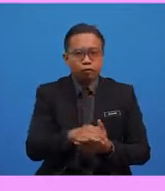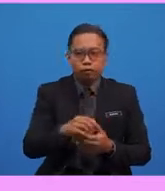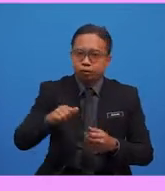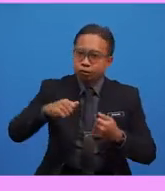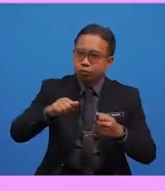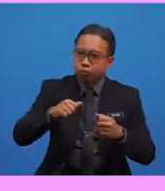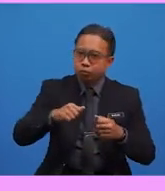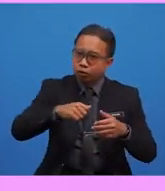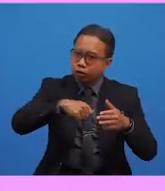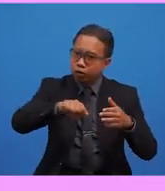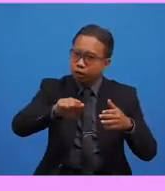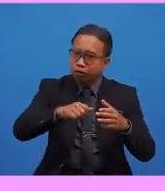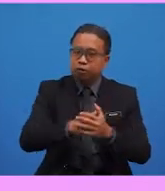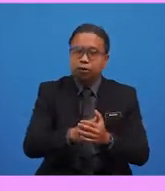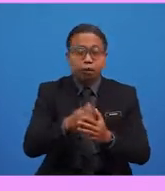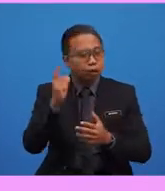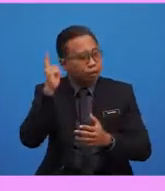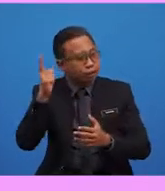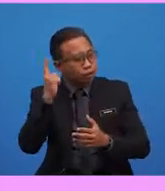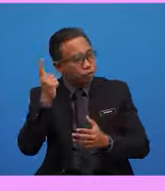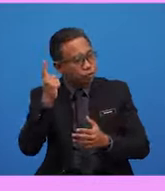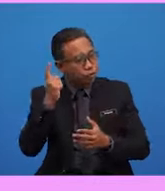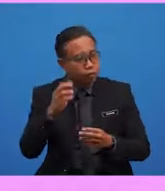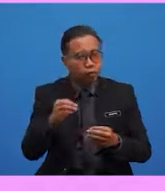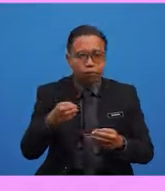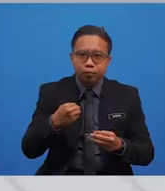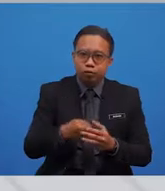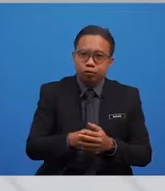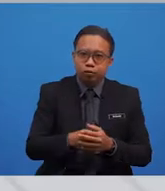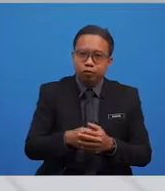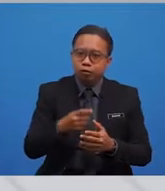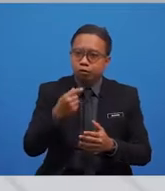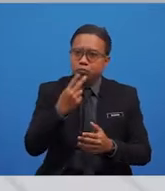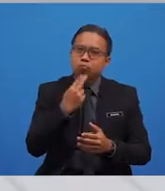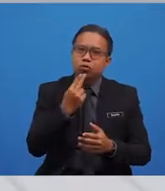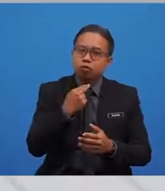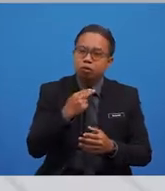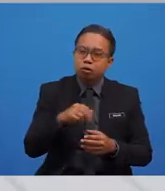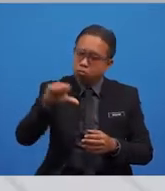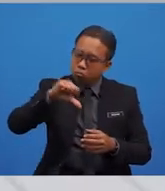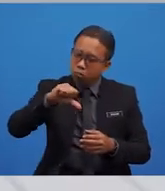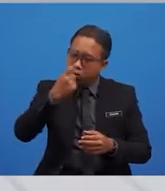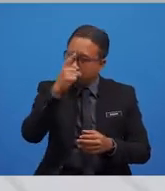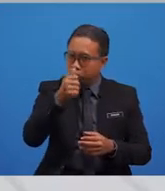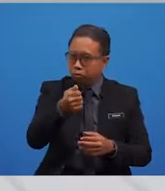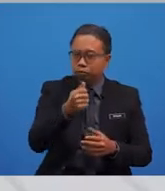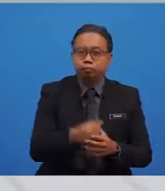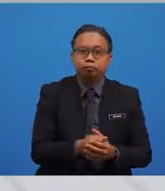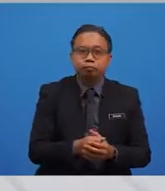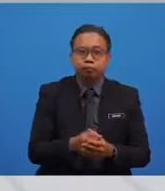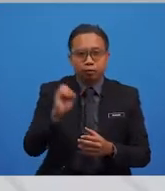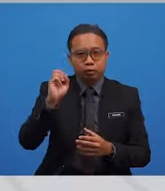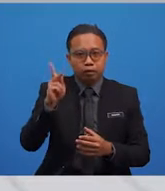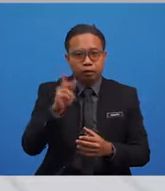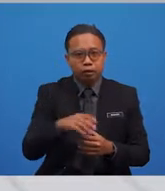music. Sugar is very bad for you. Okay, boys and girls. How are you doing so far?